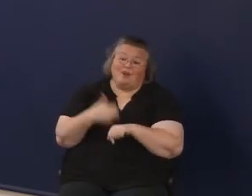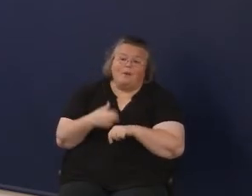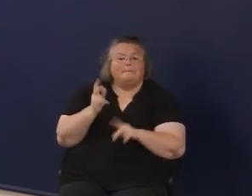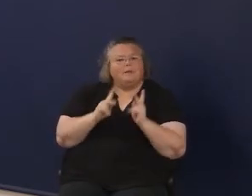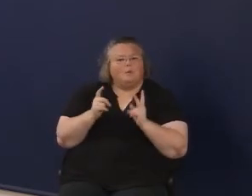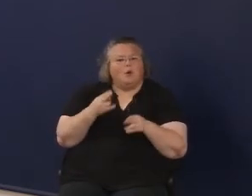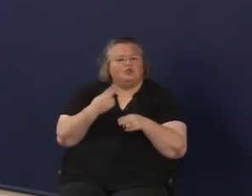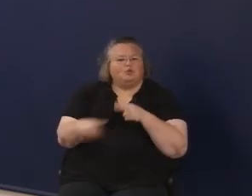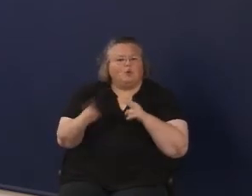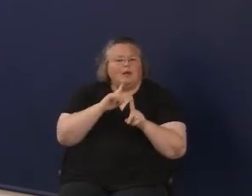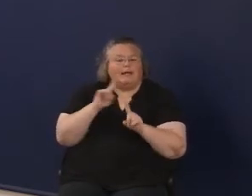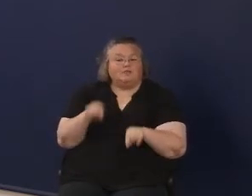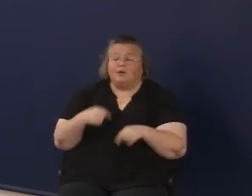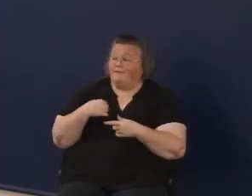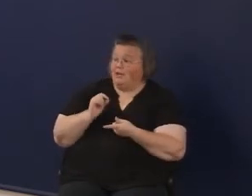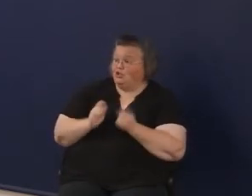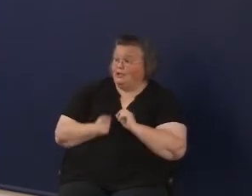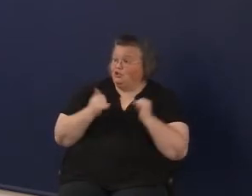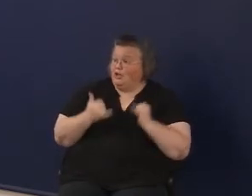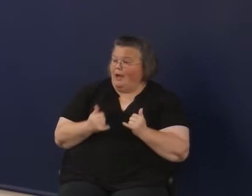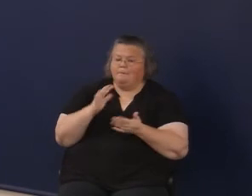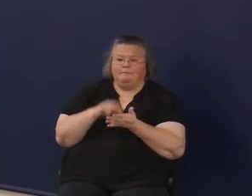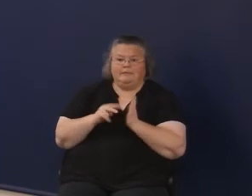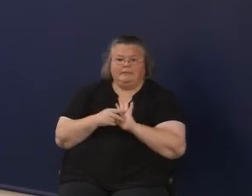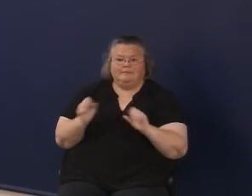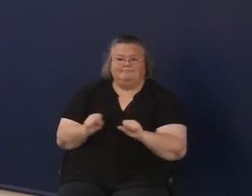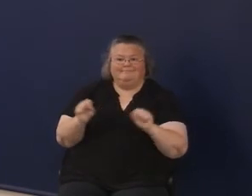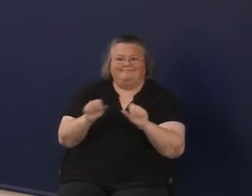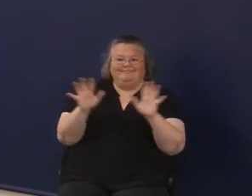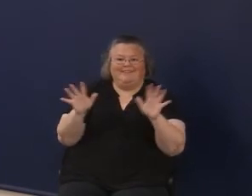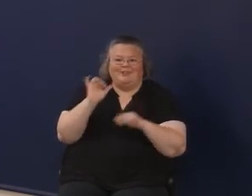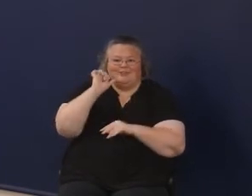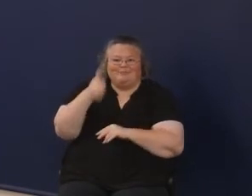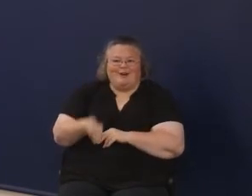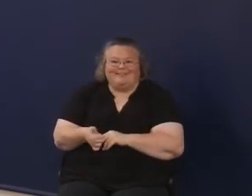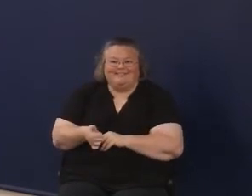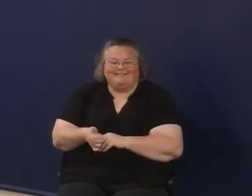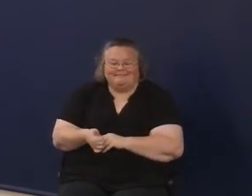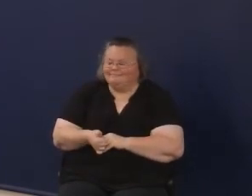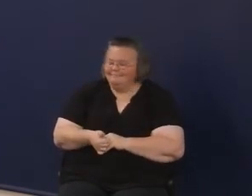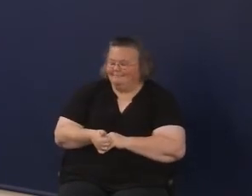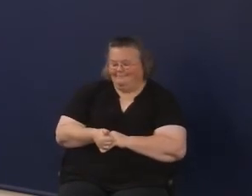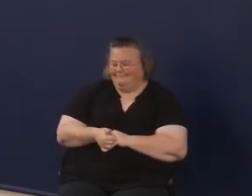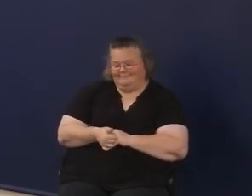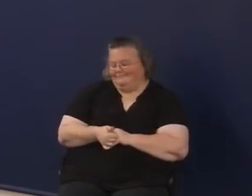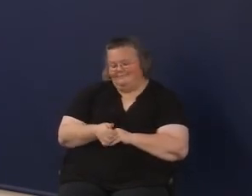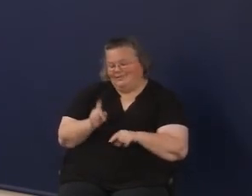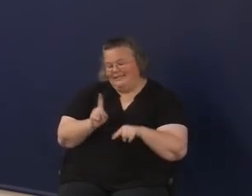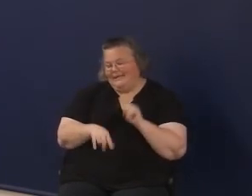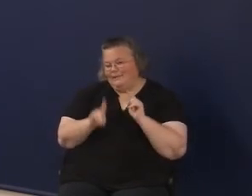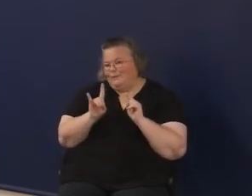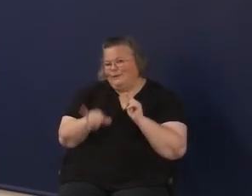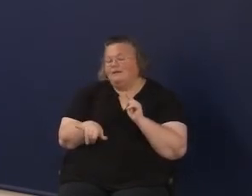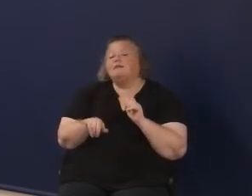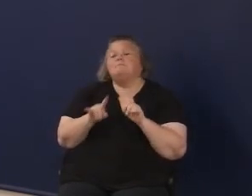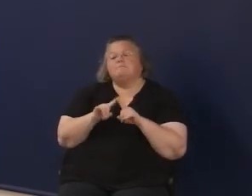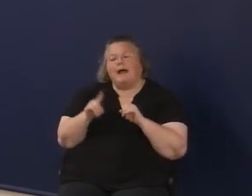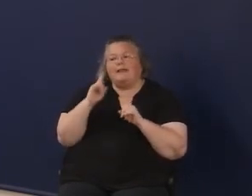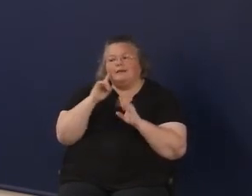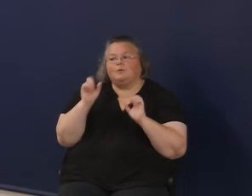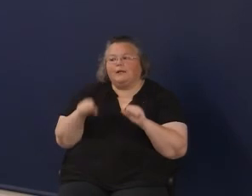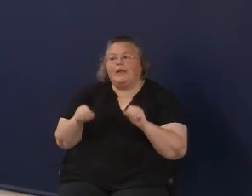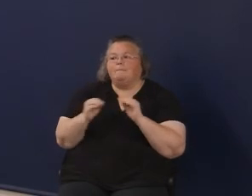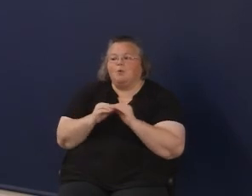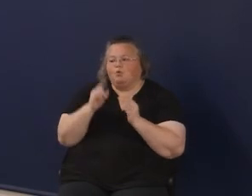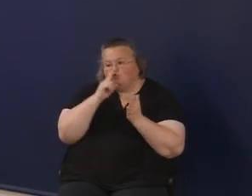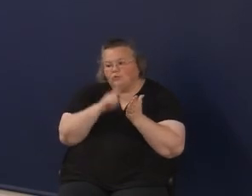want short answers about if I make a change now, you know, what's my result tomorrow? But I think that's certainly something that we can do a little more